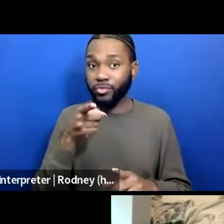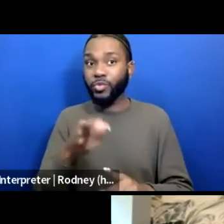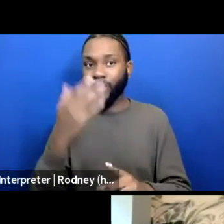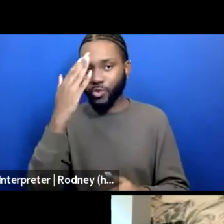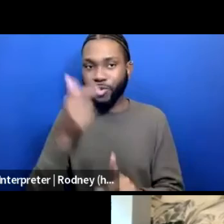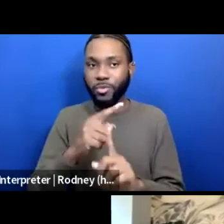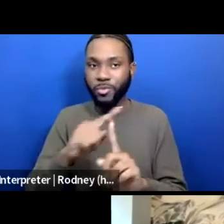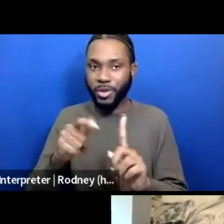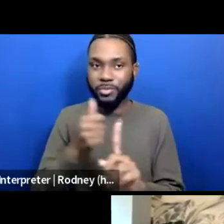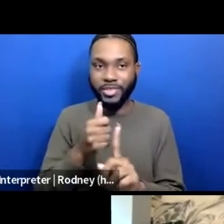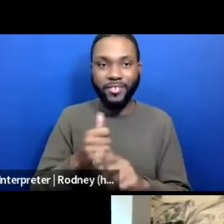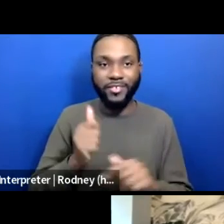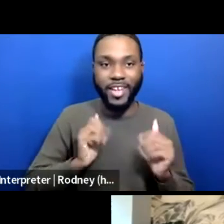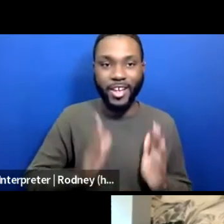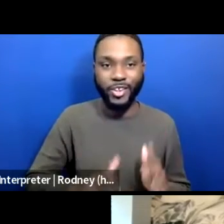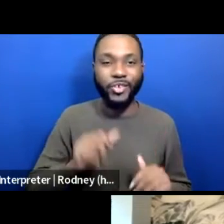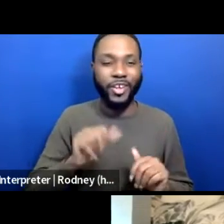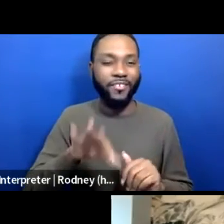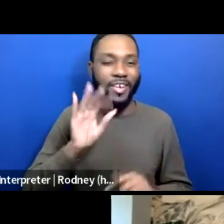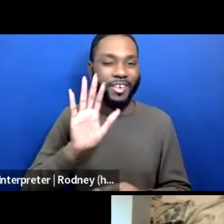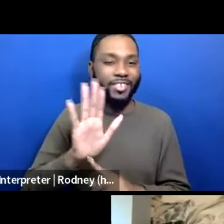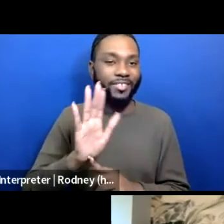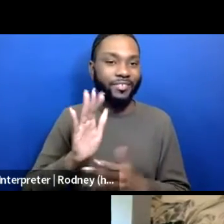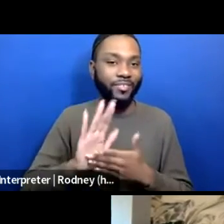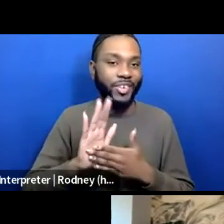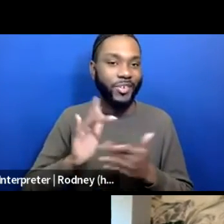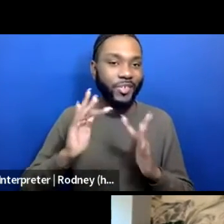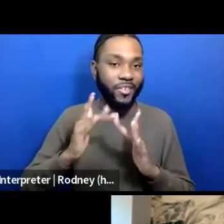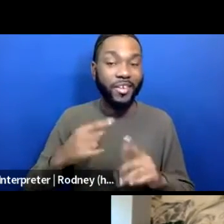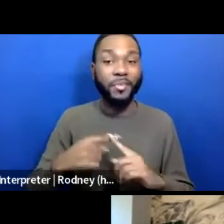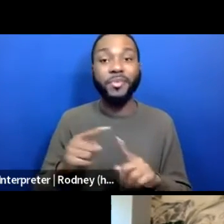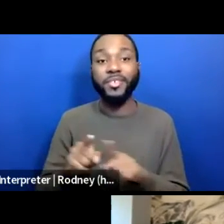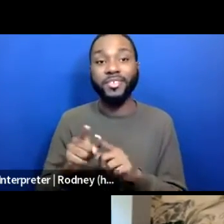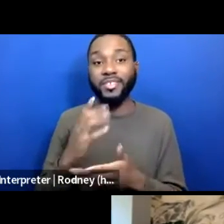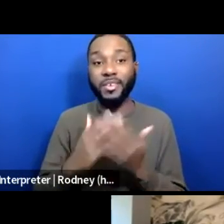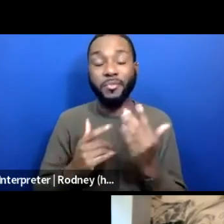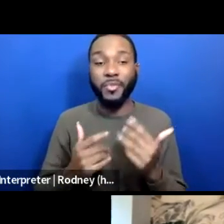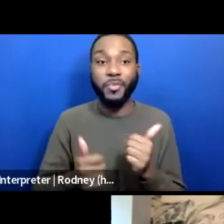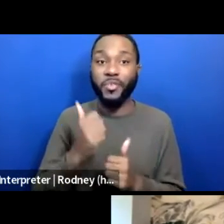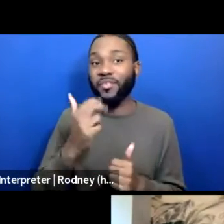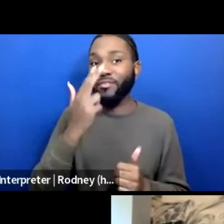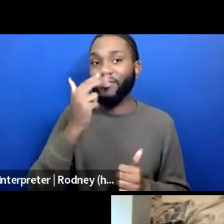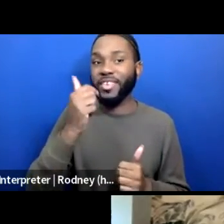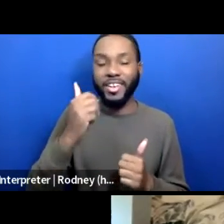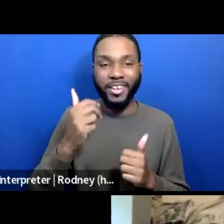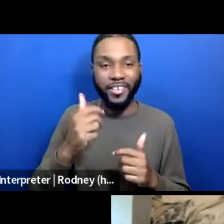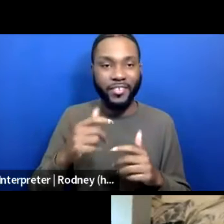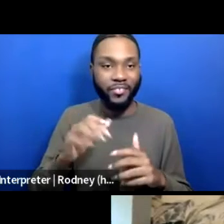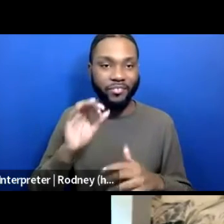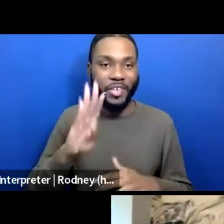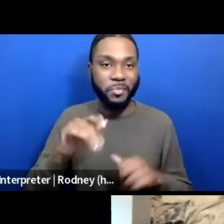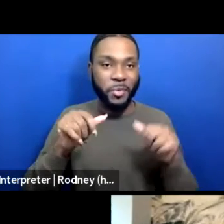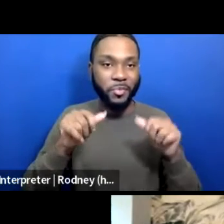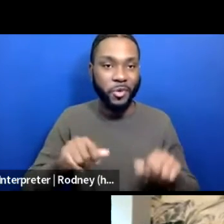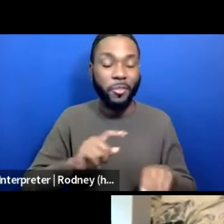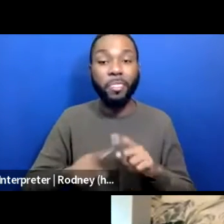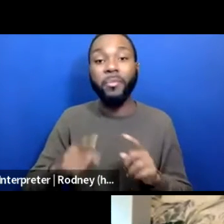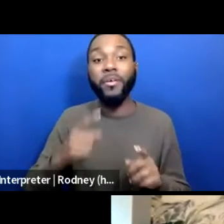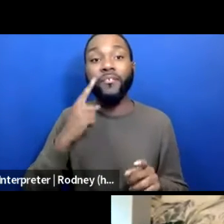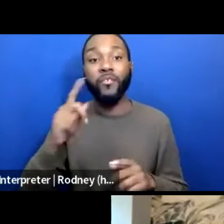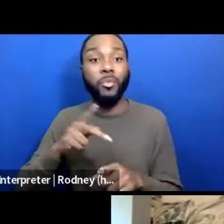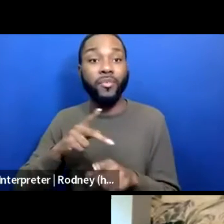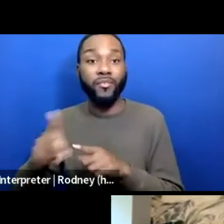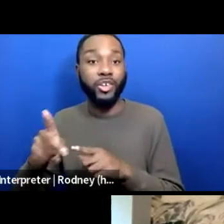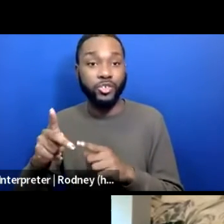Find his videos online. And as some of the funniest Facebook posts, by the way, but in terms of professional credits,